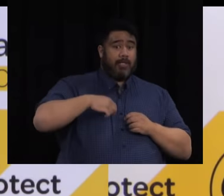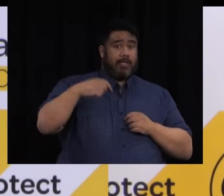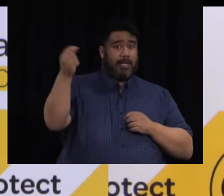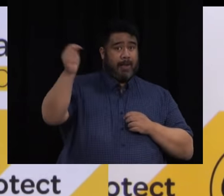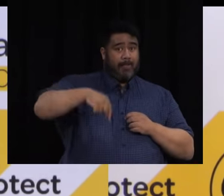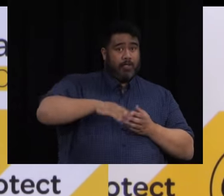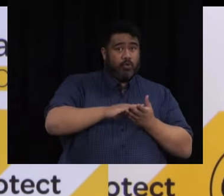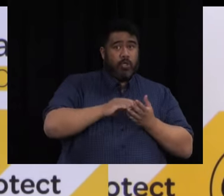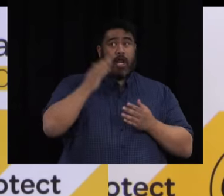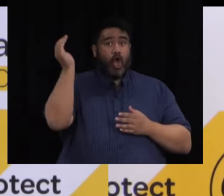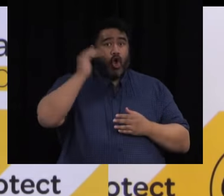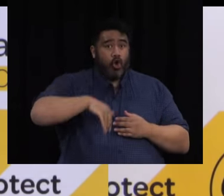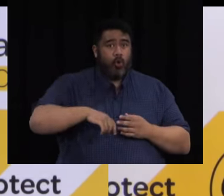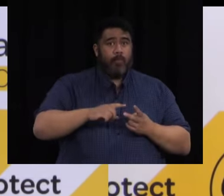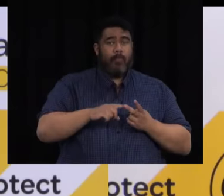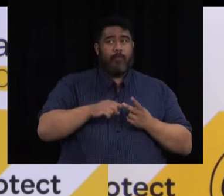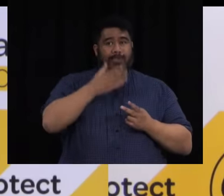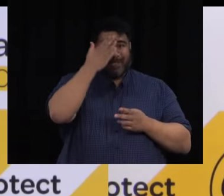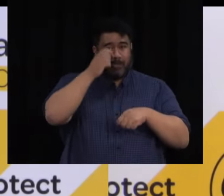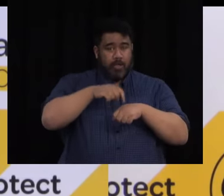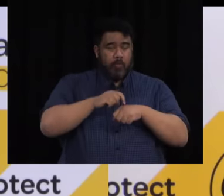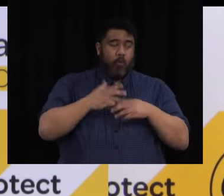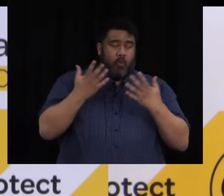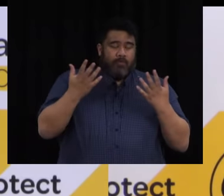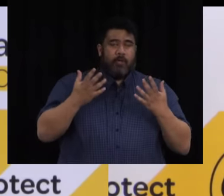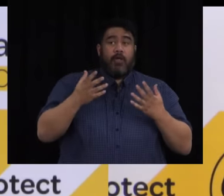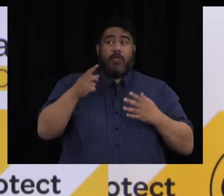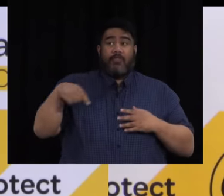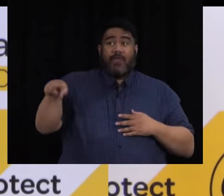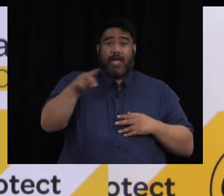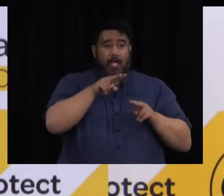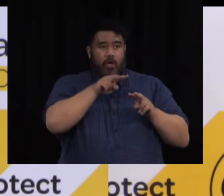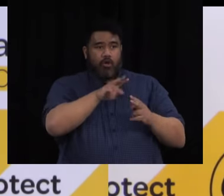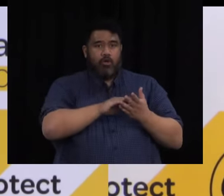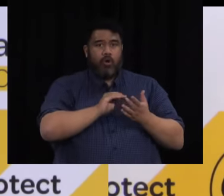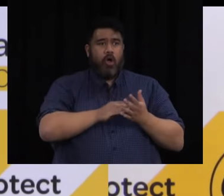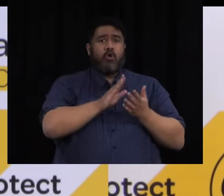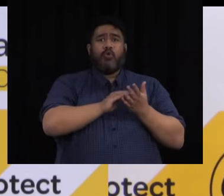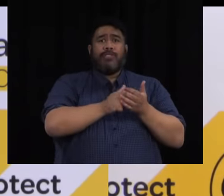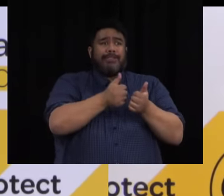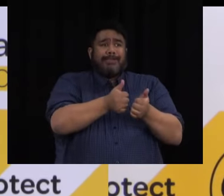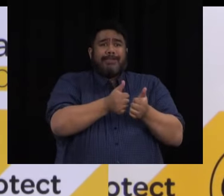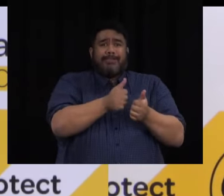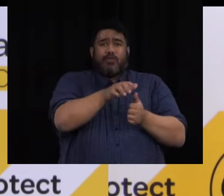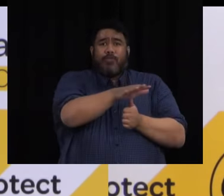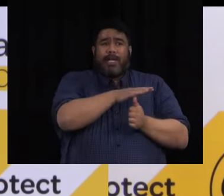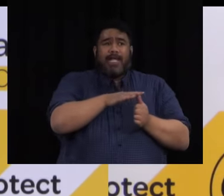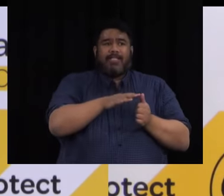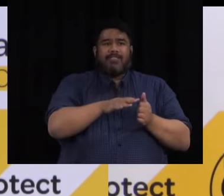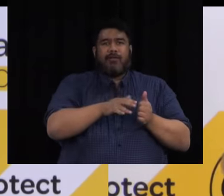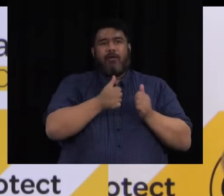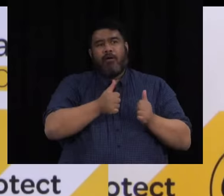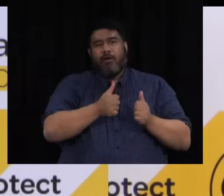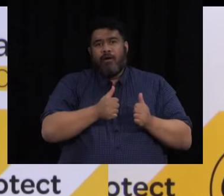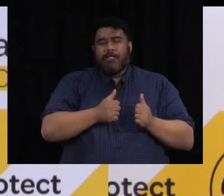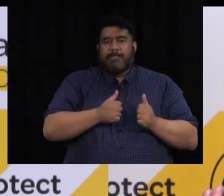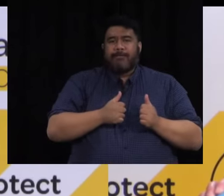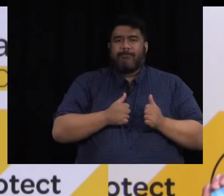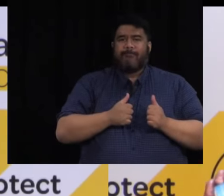come home to New Zealand for summer for example are looking at New Zealand and saying New Zealand's a good place to be at the moment because we would